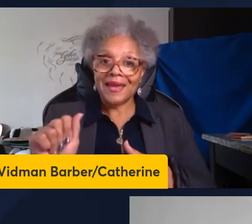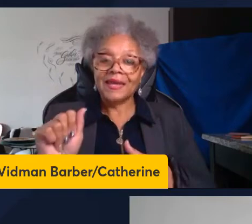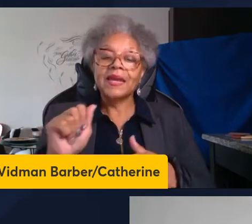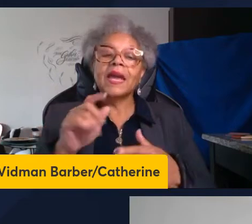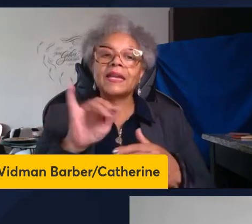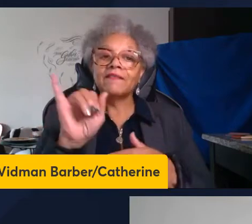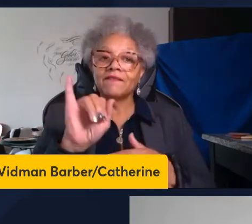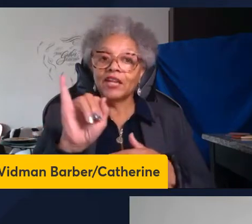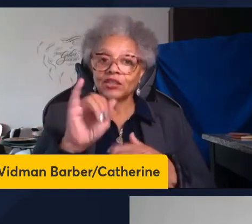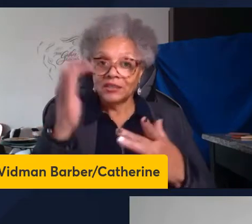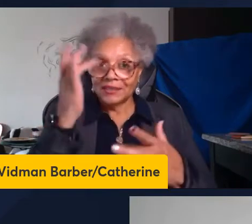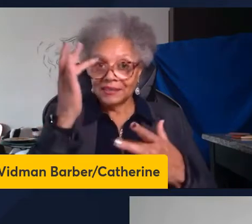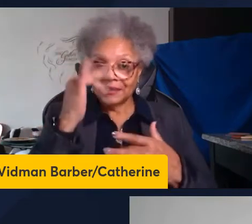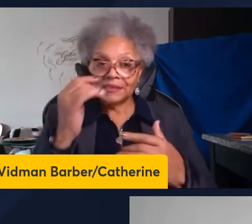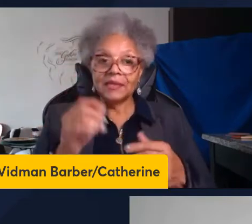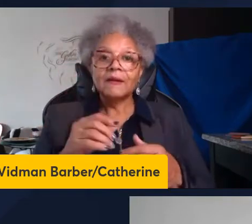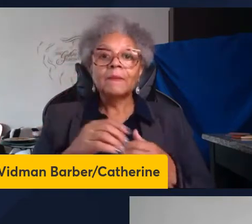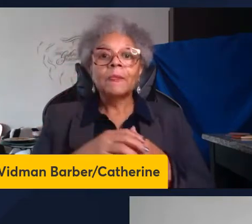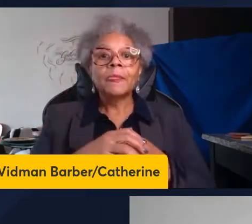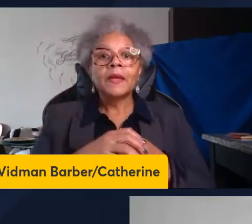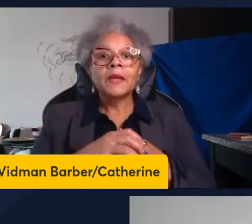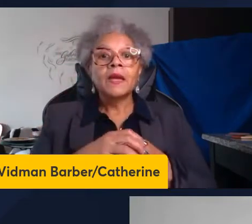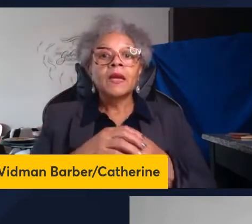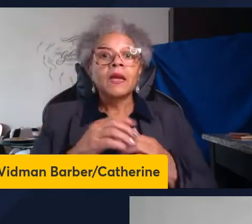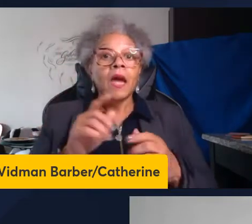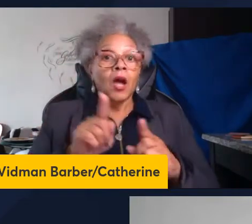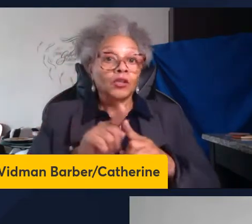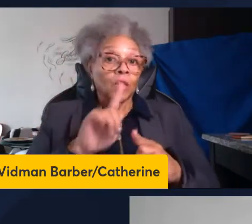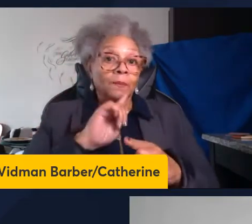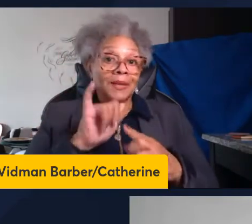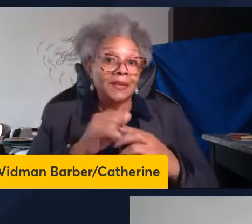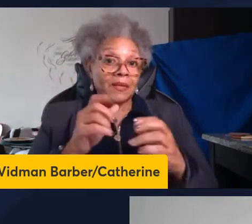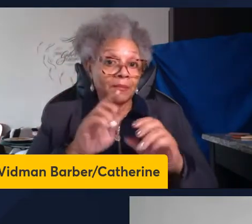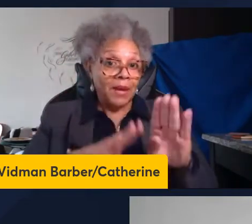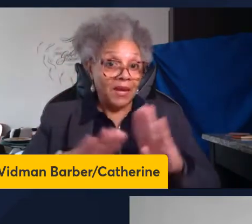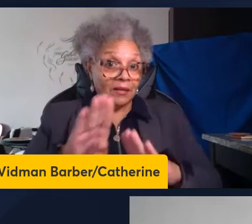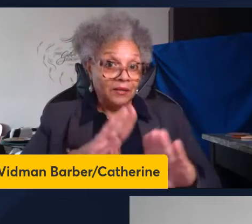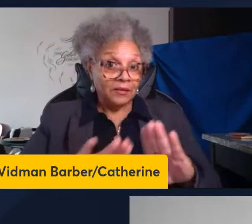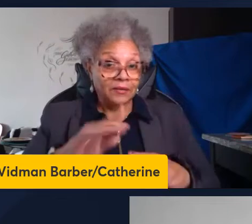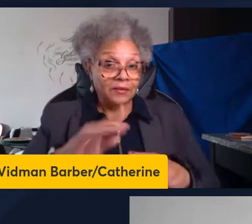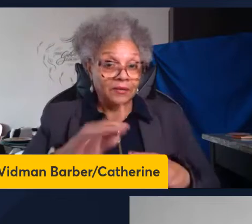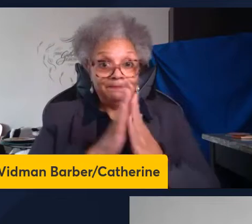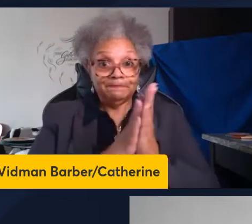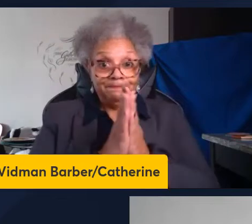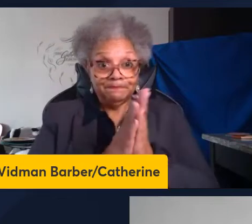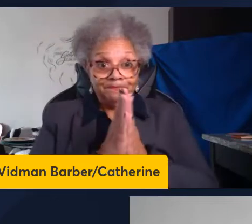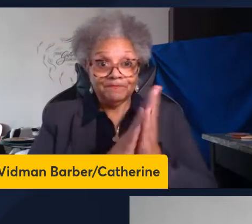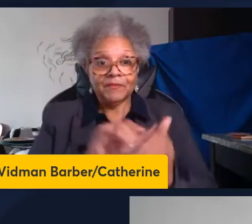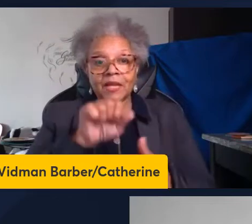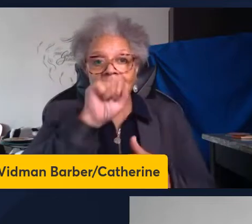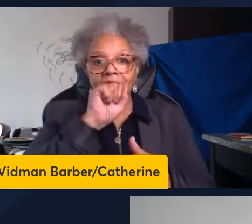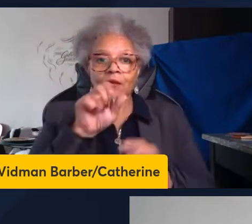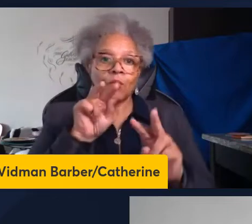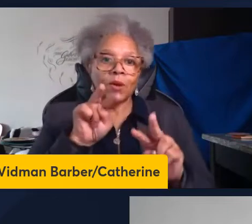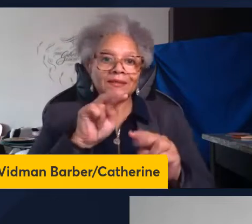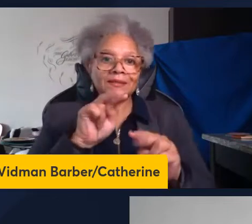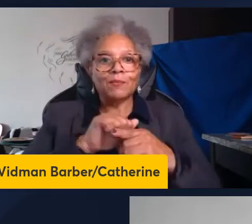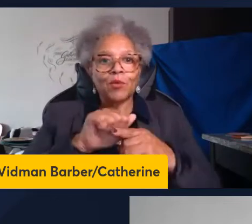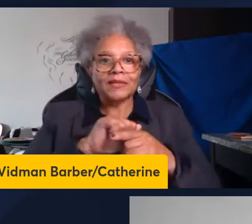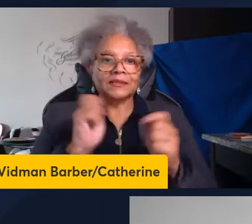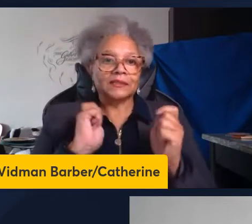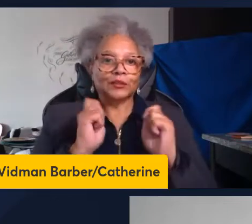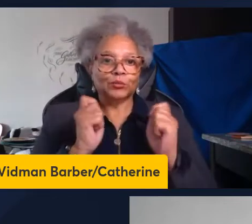apart from being a T-cell biology enthusiast he loves watching and practicing sports so welcome